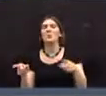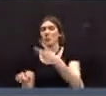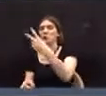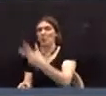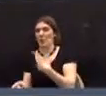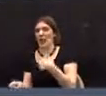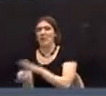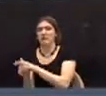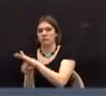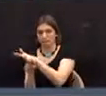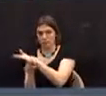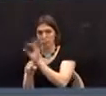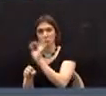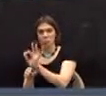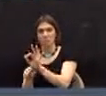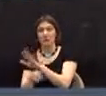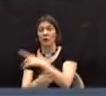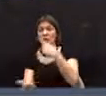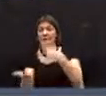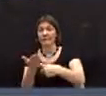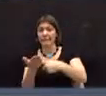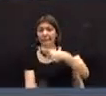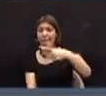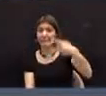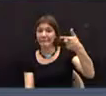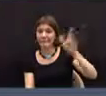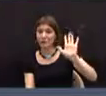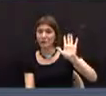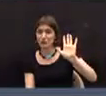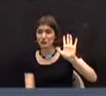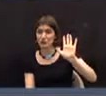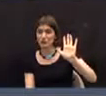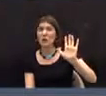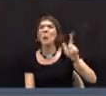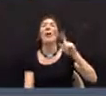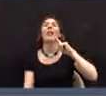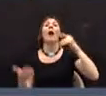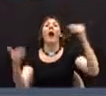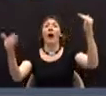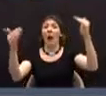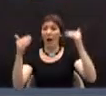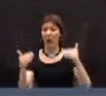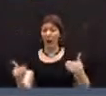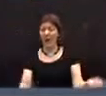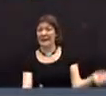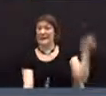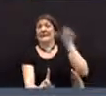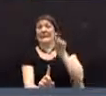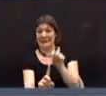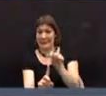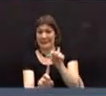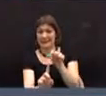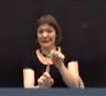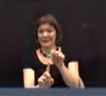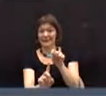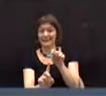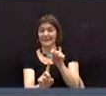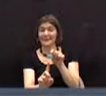two-thirds, and debate is suspended. So, we're going to now return to the